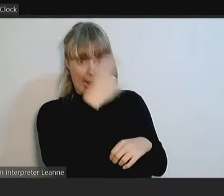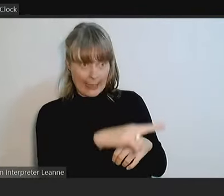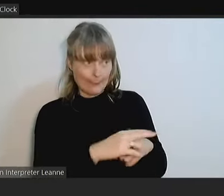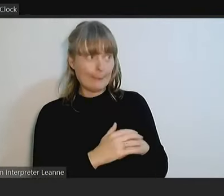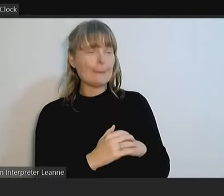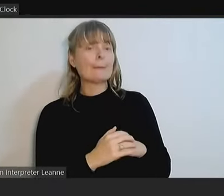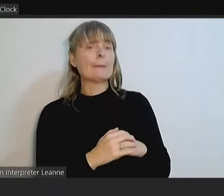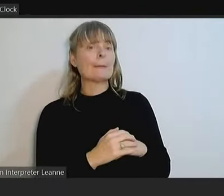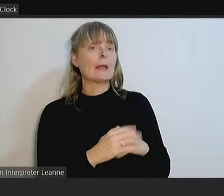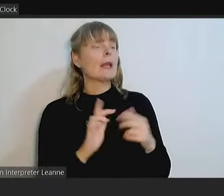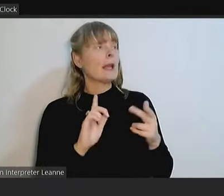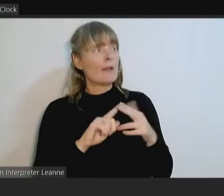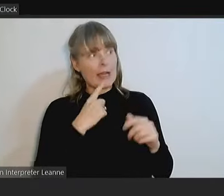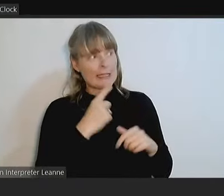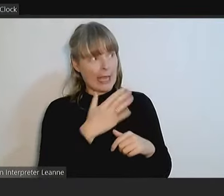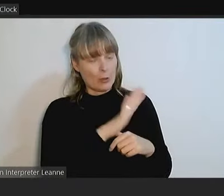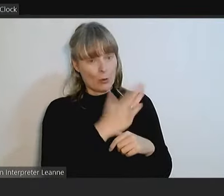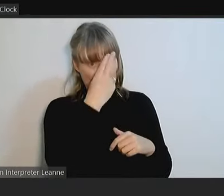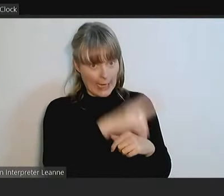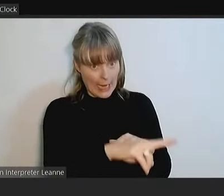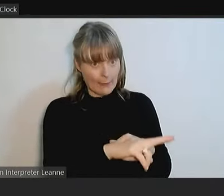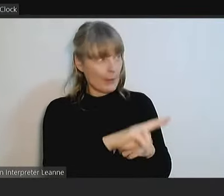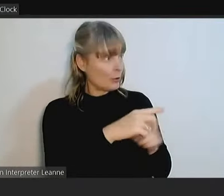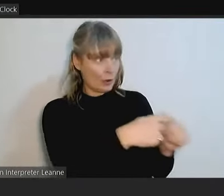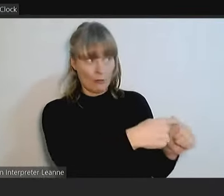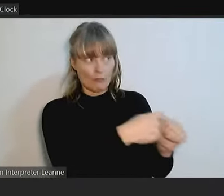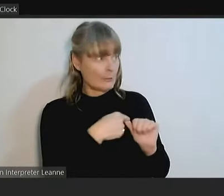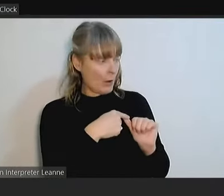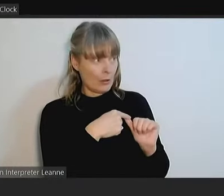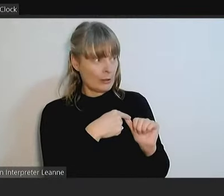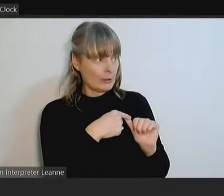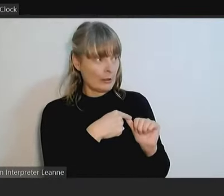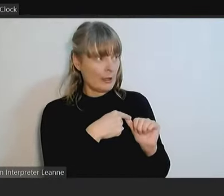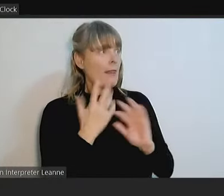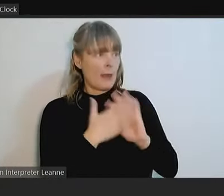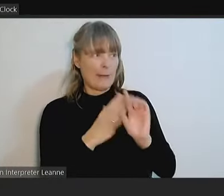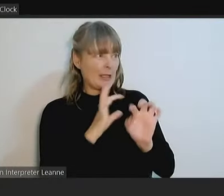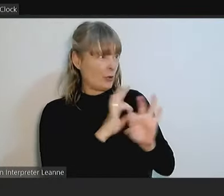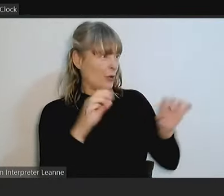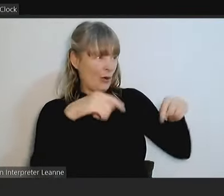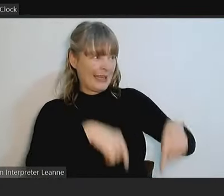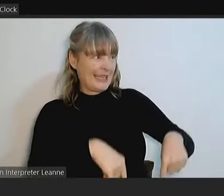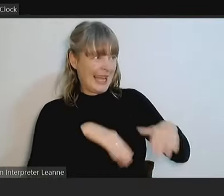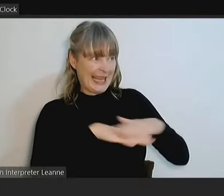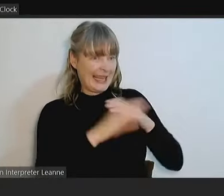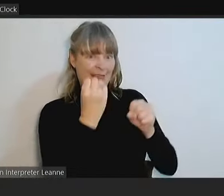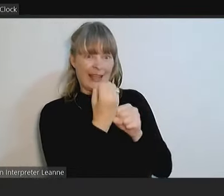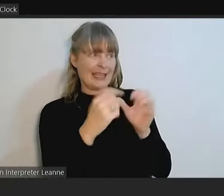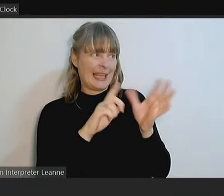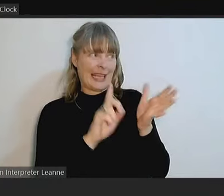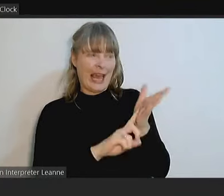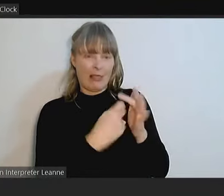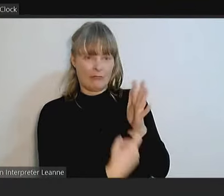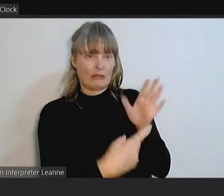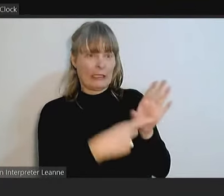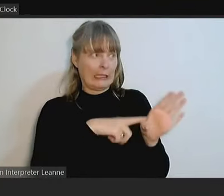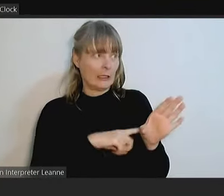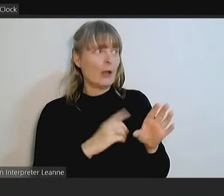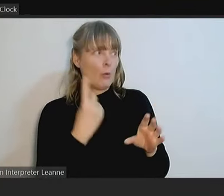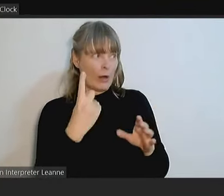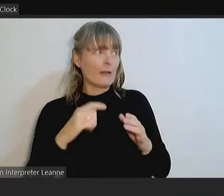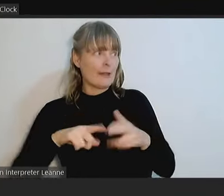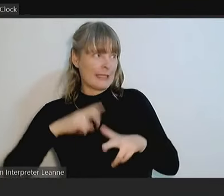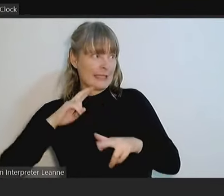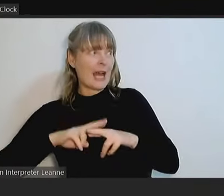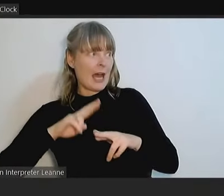If I call your name and you do not respond, then I would take that you are not in the gallery and that one of our officers will read the